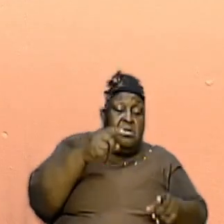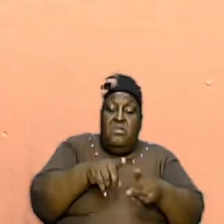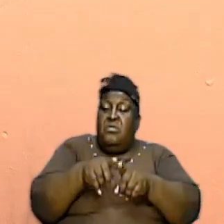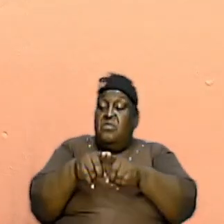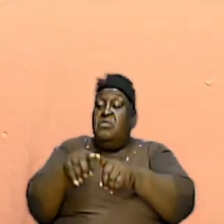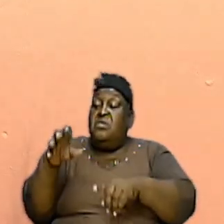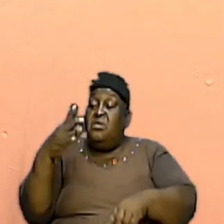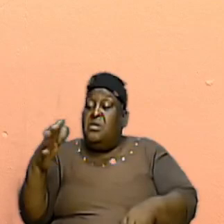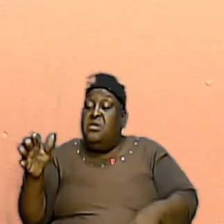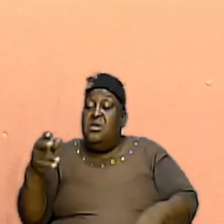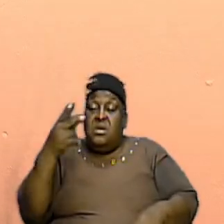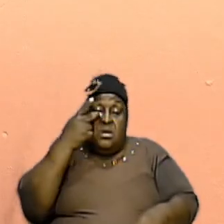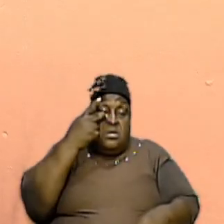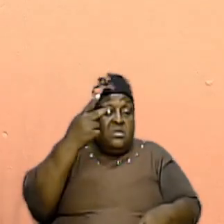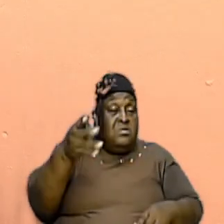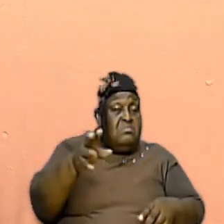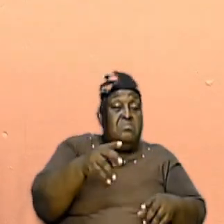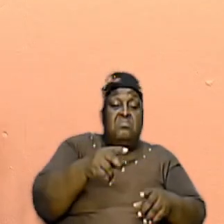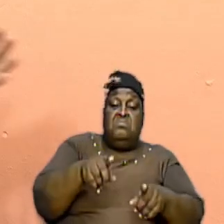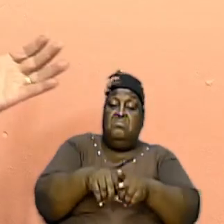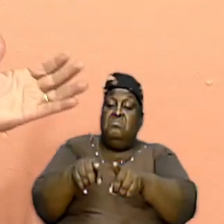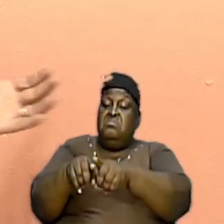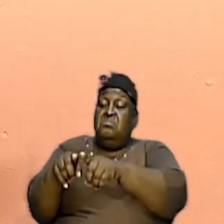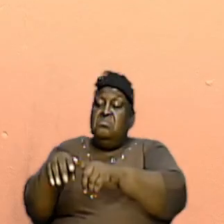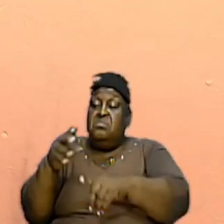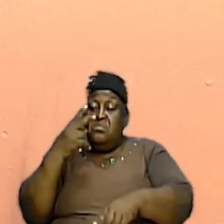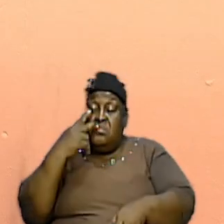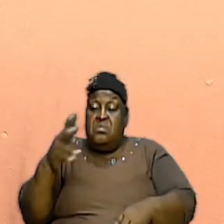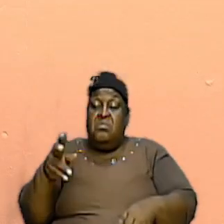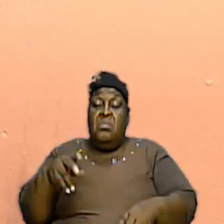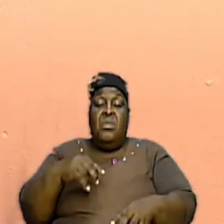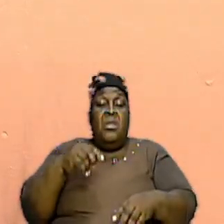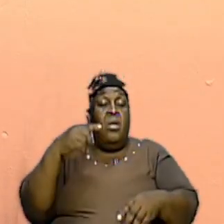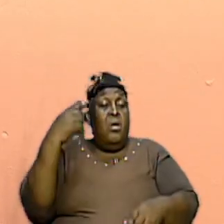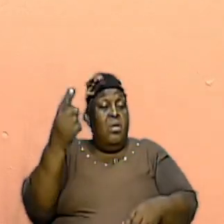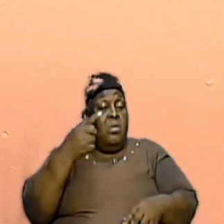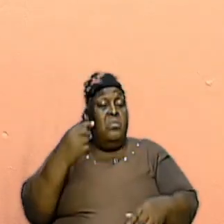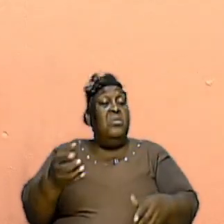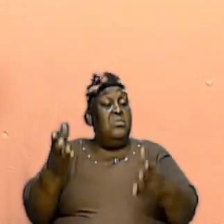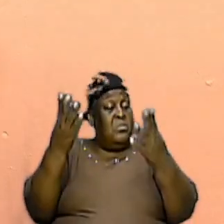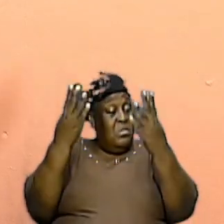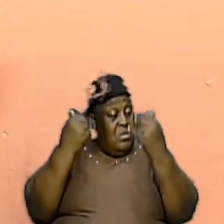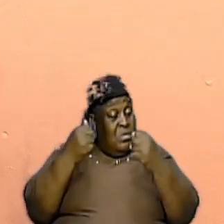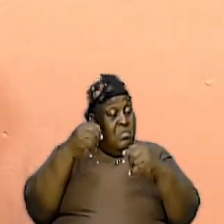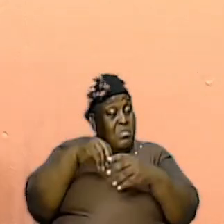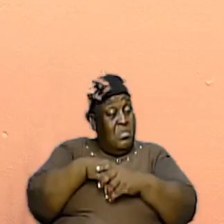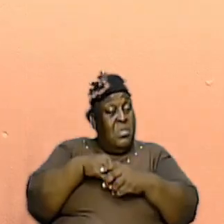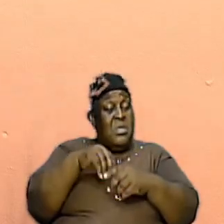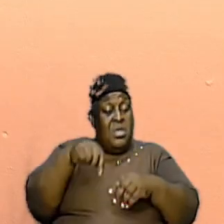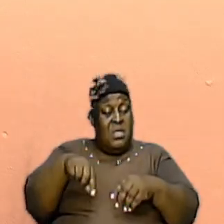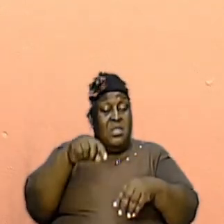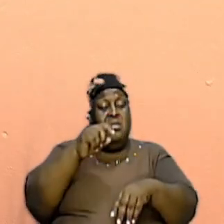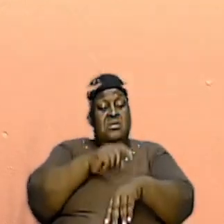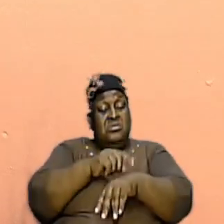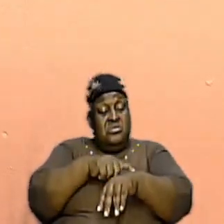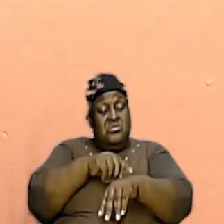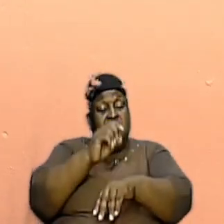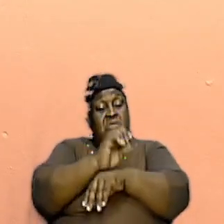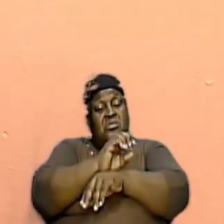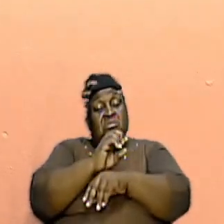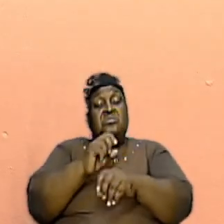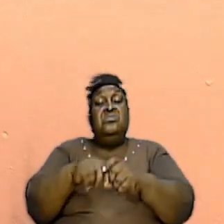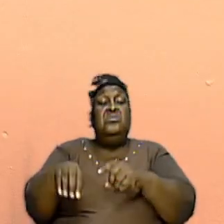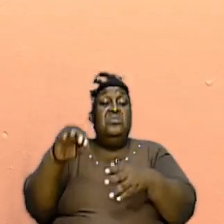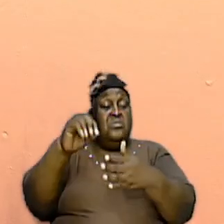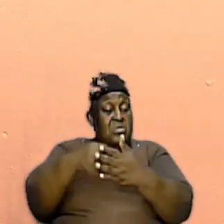one of the things, as I said, that always comes across is that in this church era, in this New